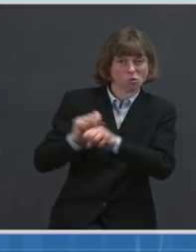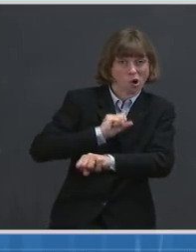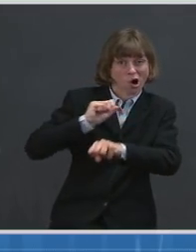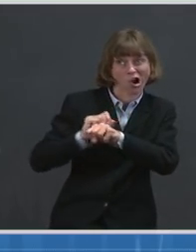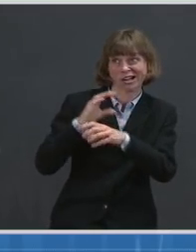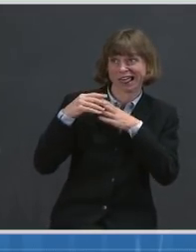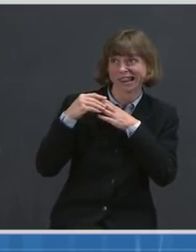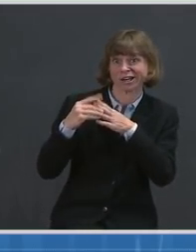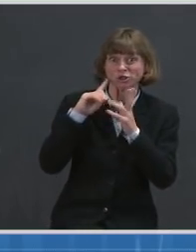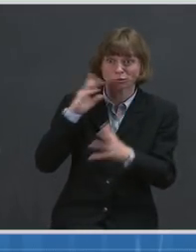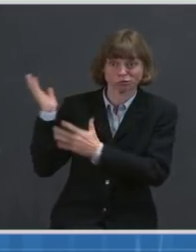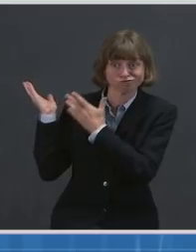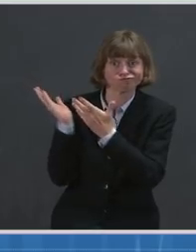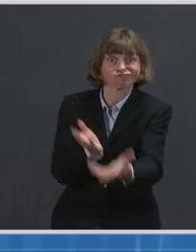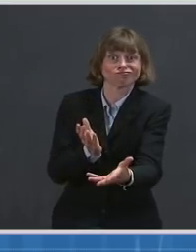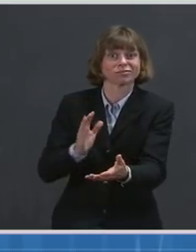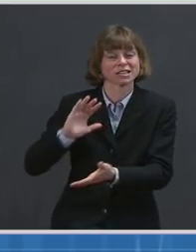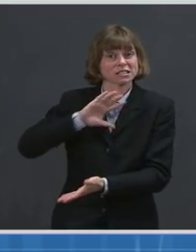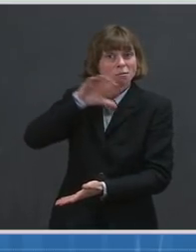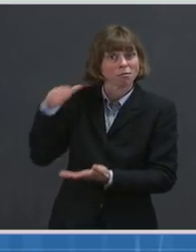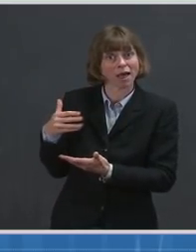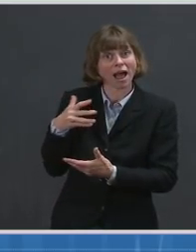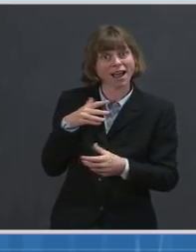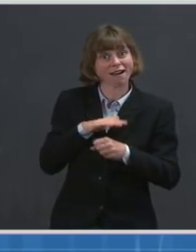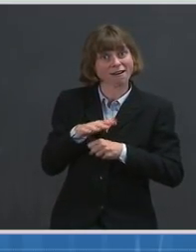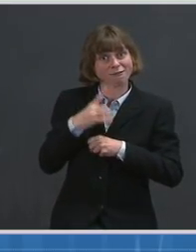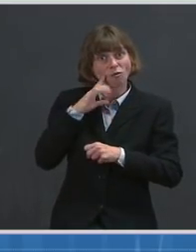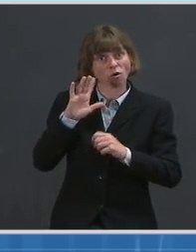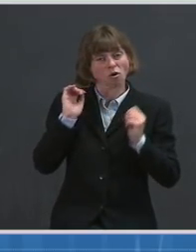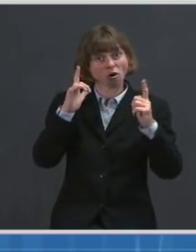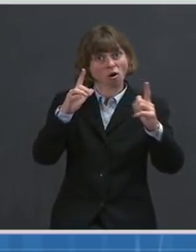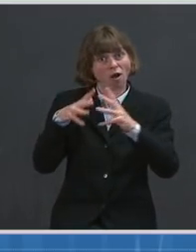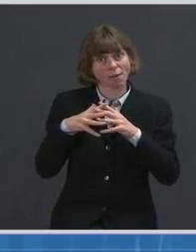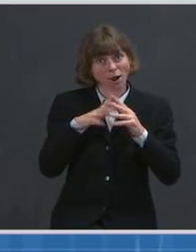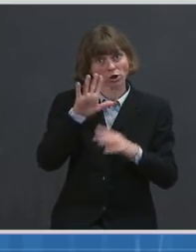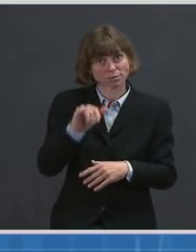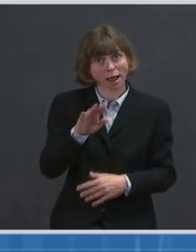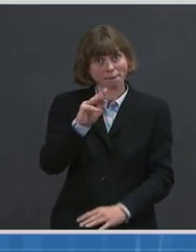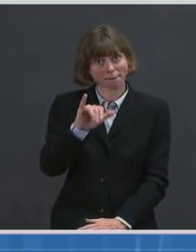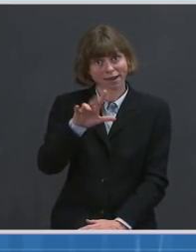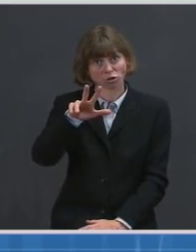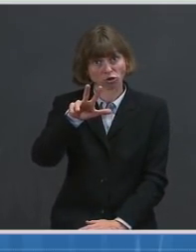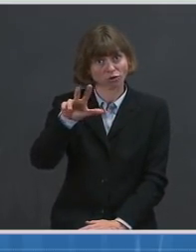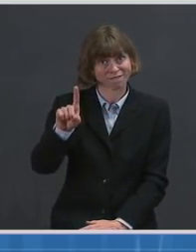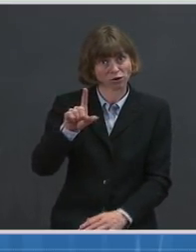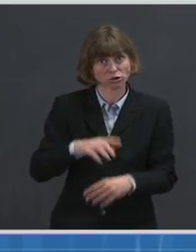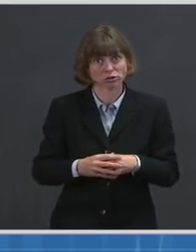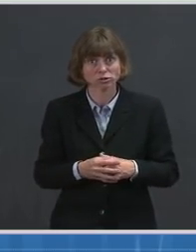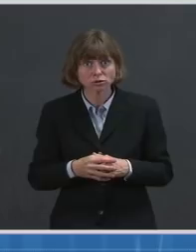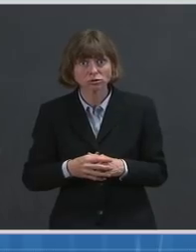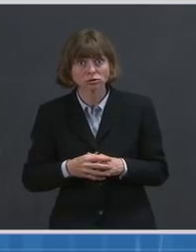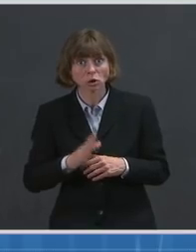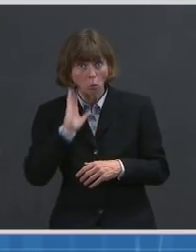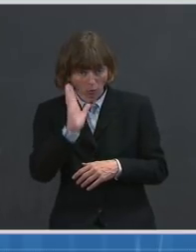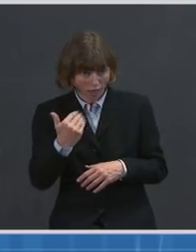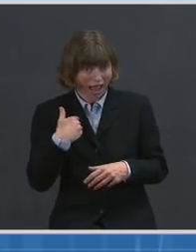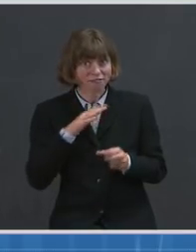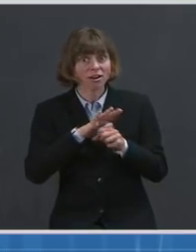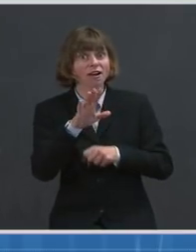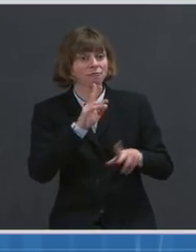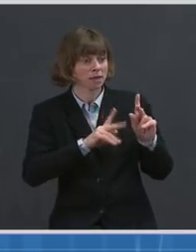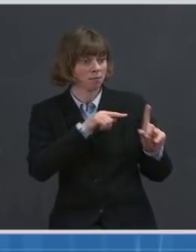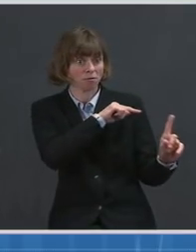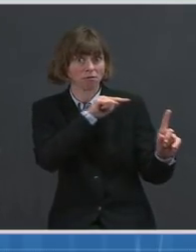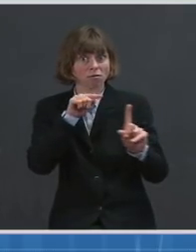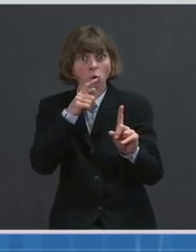create enough supply for all adult Americans by May 31st. We will have enough vaccinators and enough places for